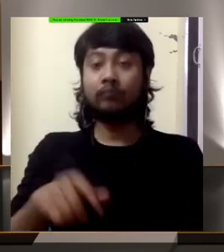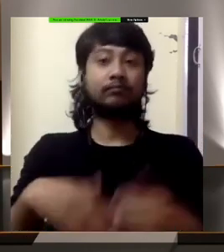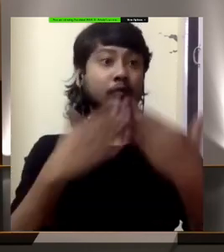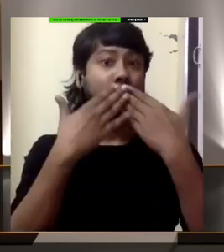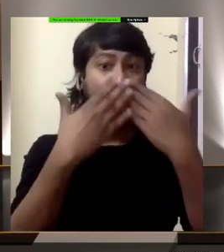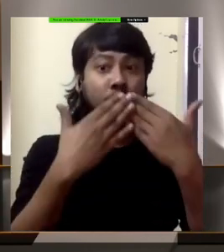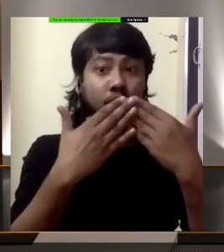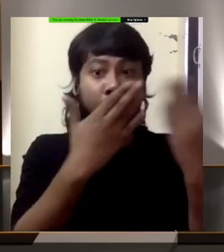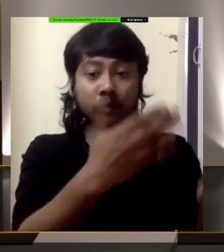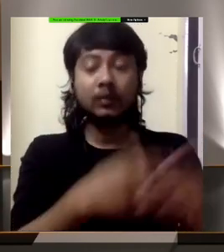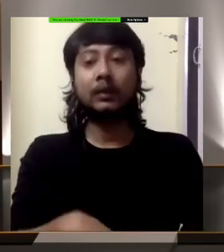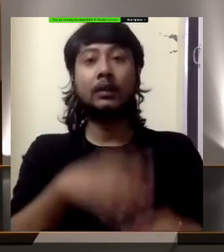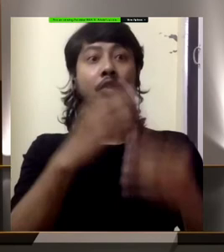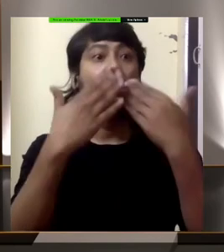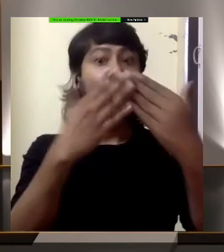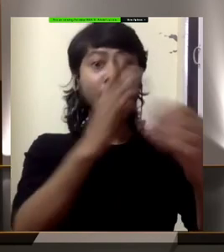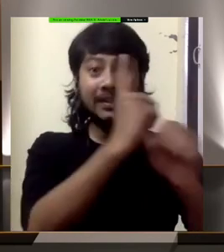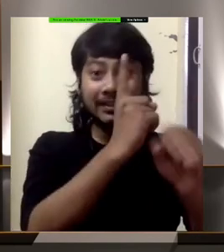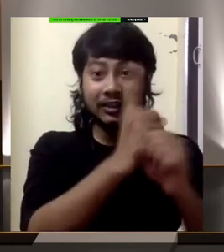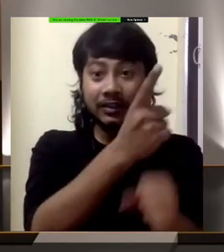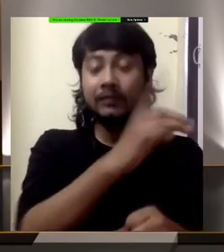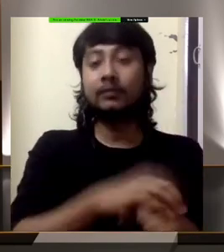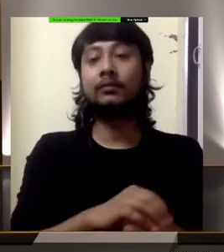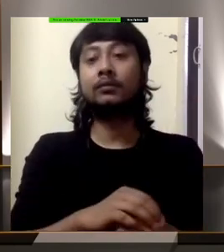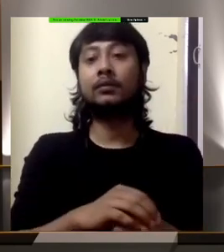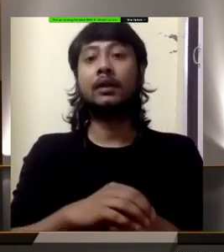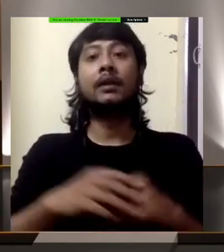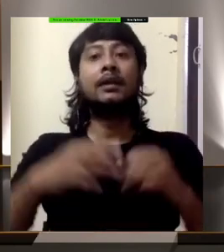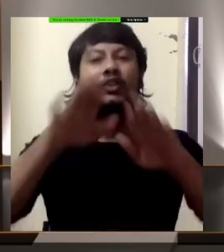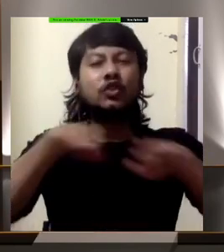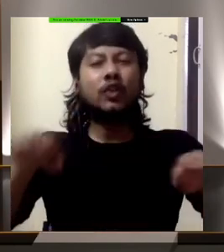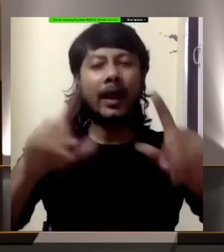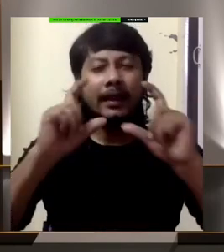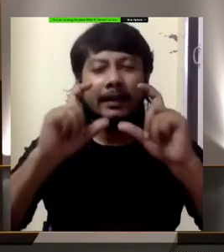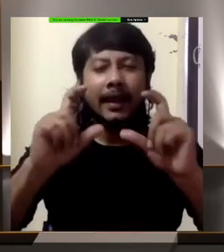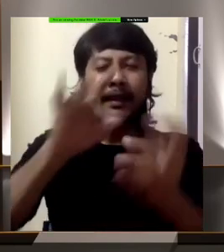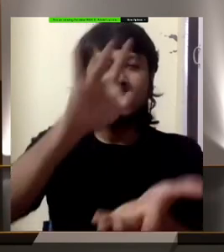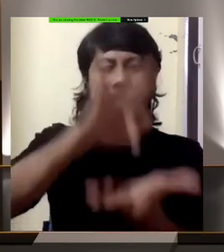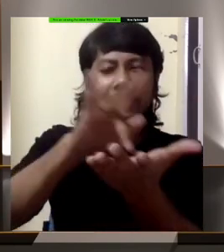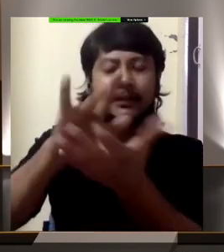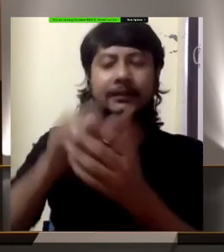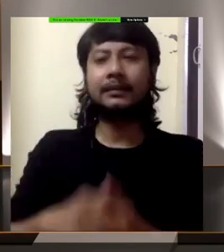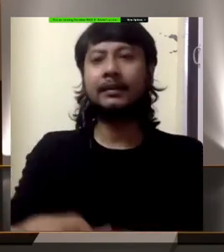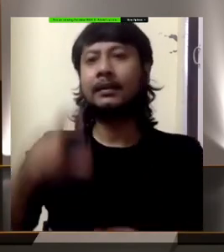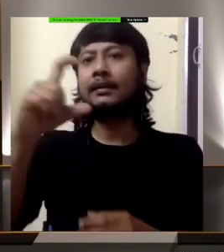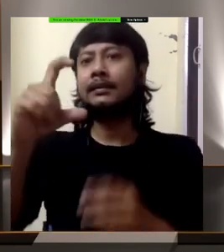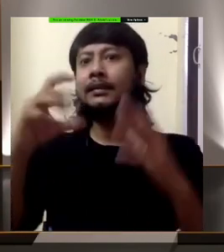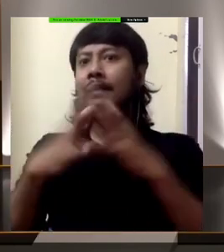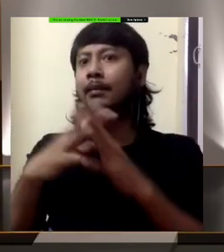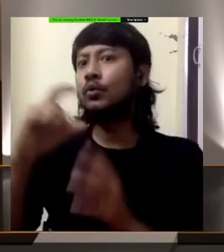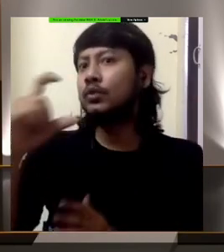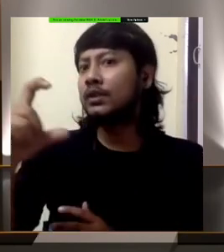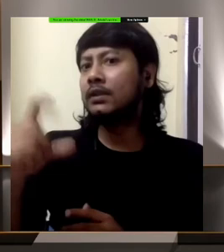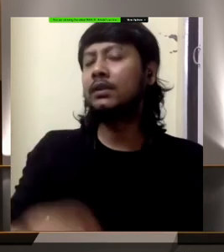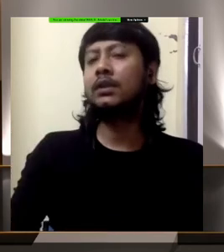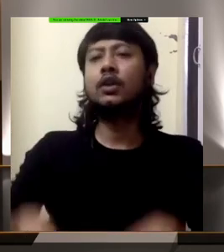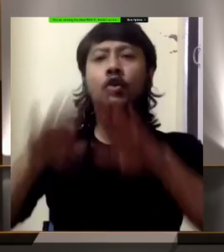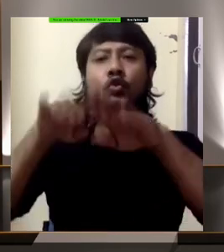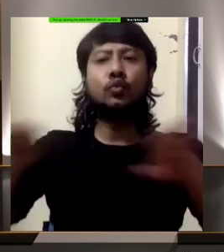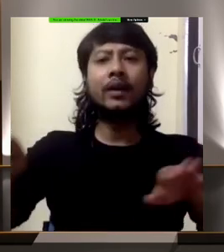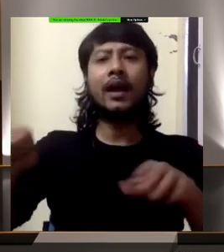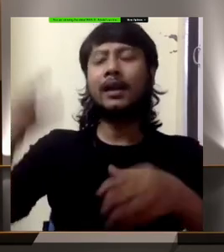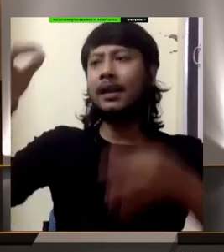childcare institutions and their staff, child welfare committees, juvenile justice boards, the